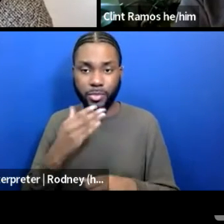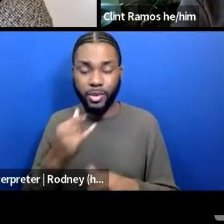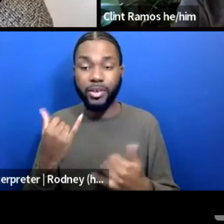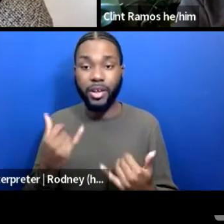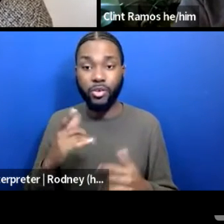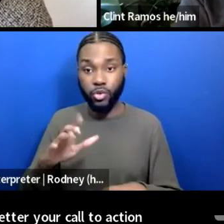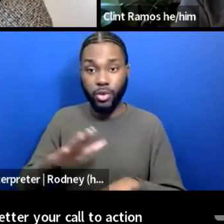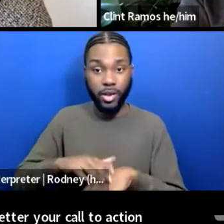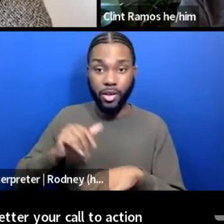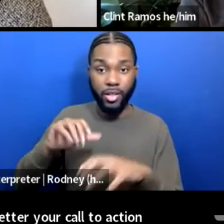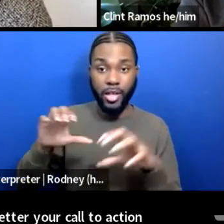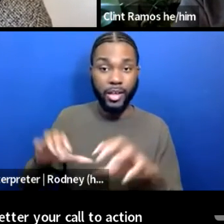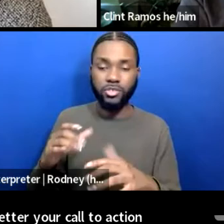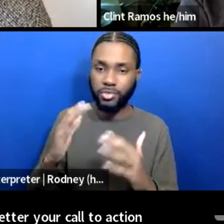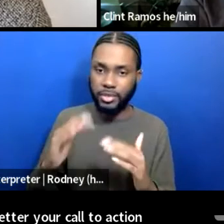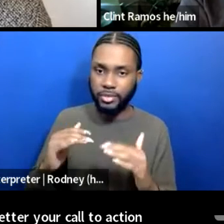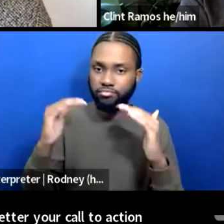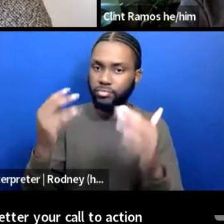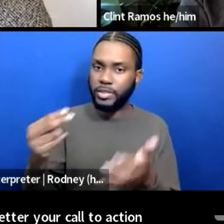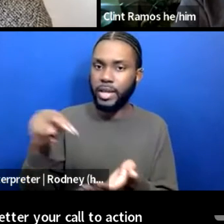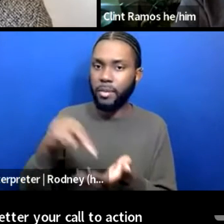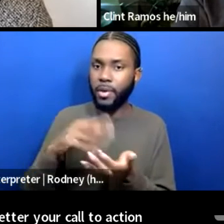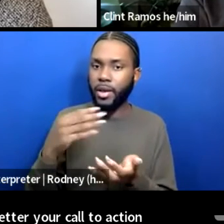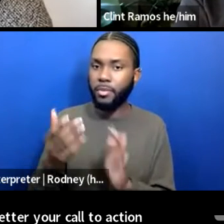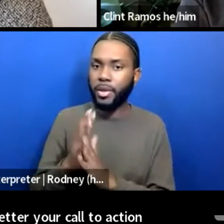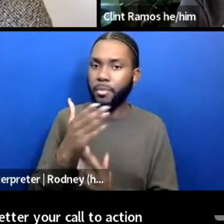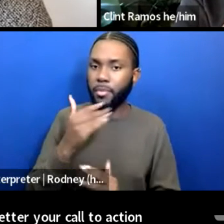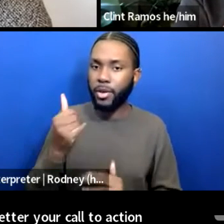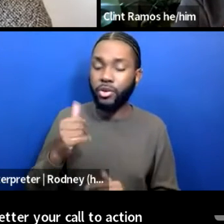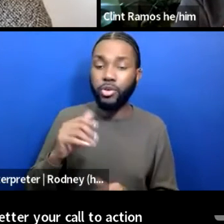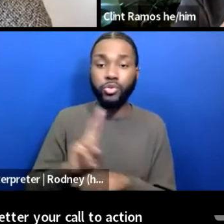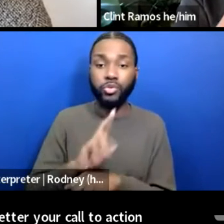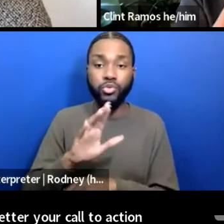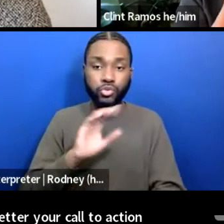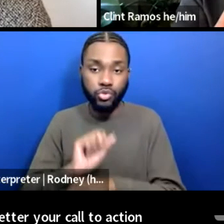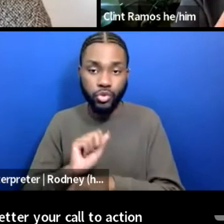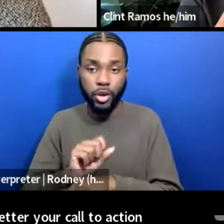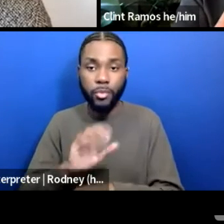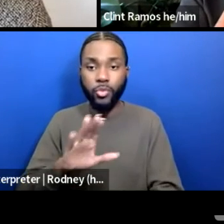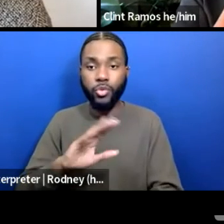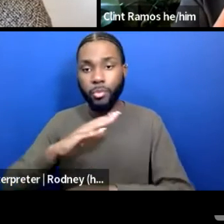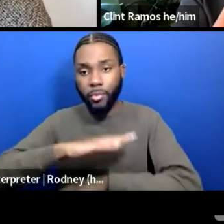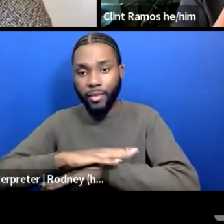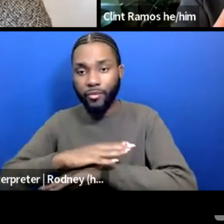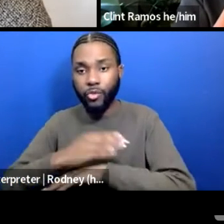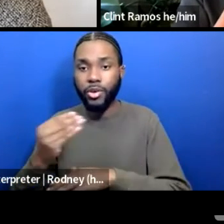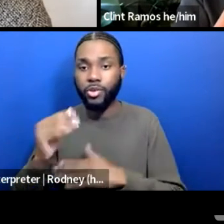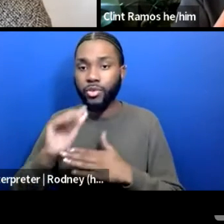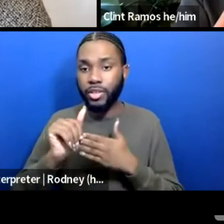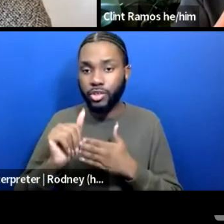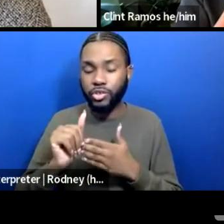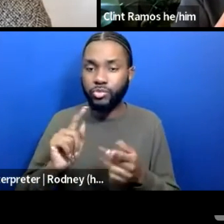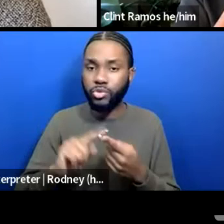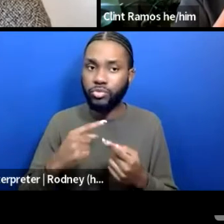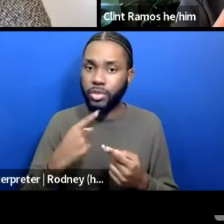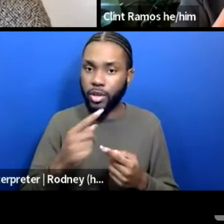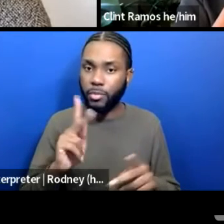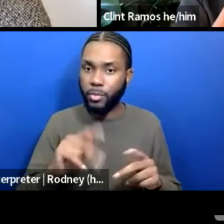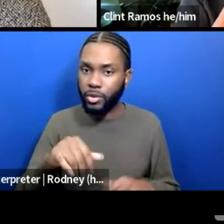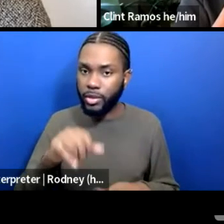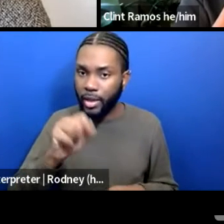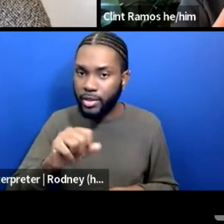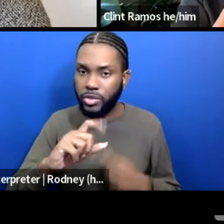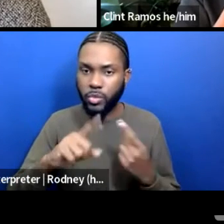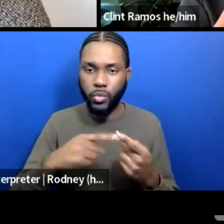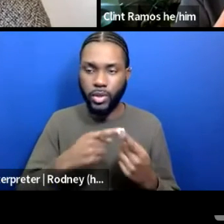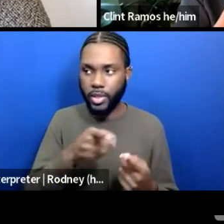and do a better job using your privilege and your platform and your leadership to say yes to people when they tell you what